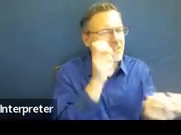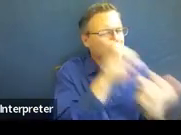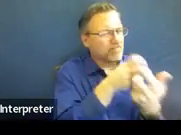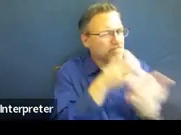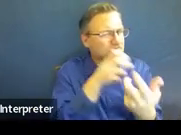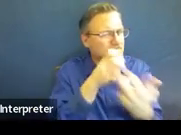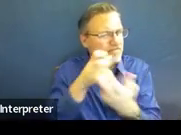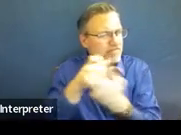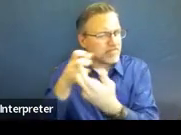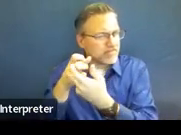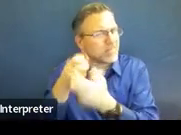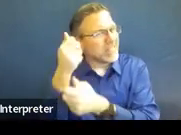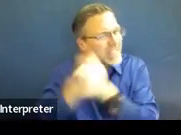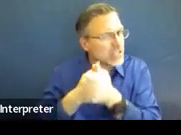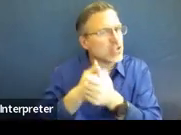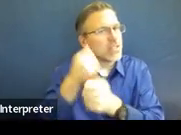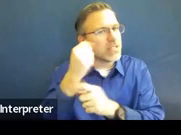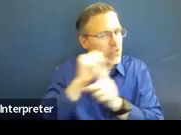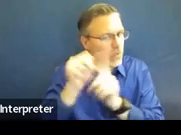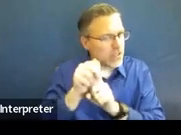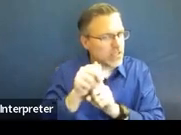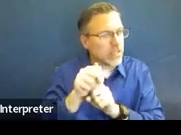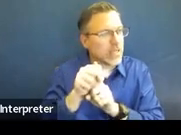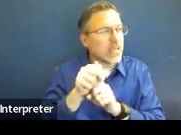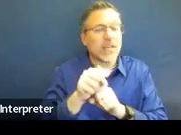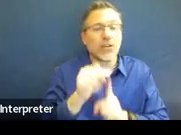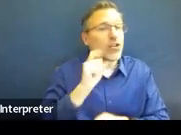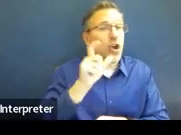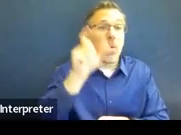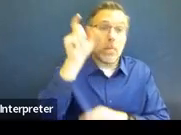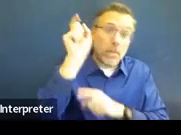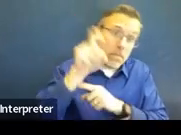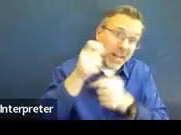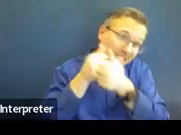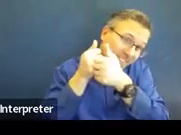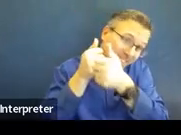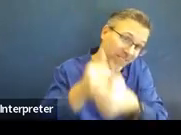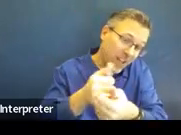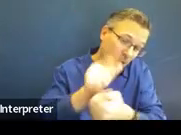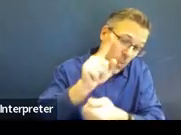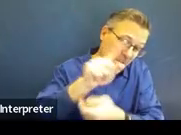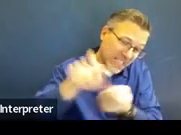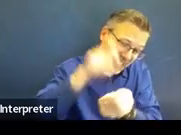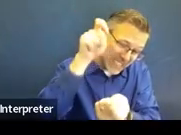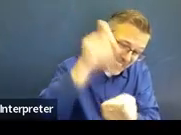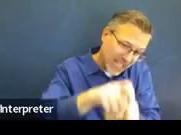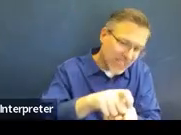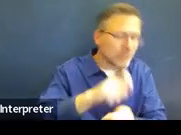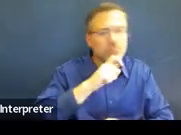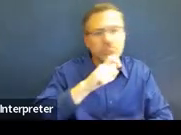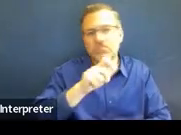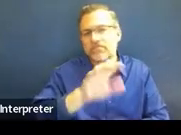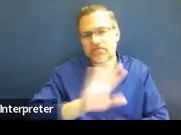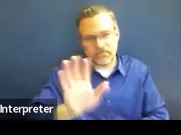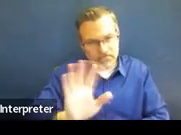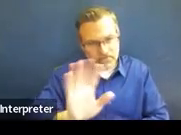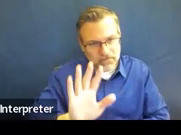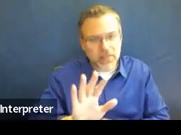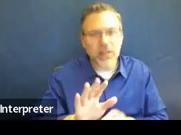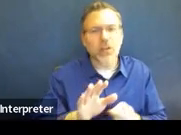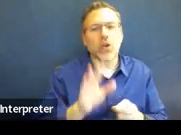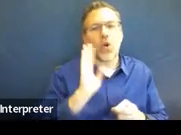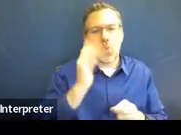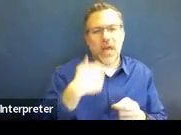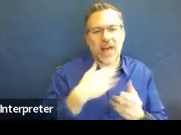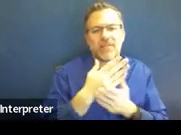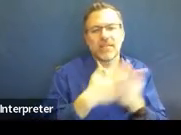We're not saying this is how you have to fill out the written notice, or these are the pieces that you need to include, but these are just some examples to help you